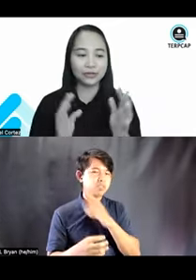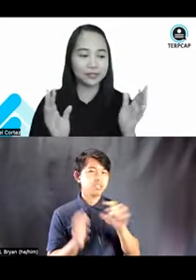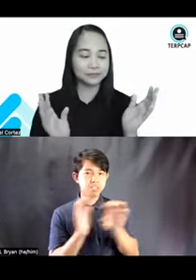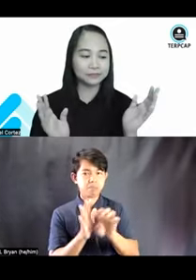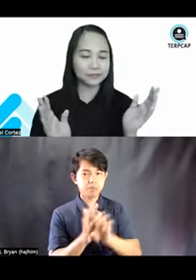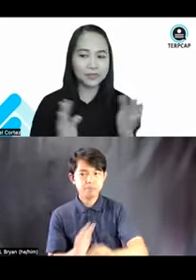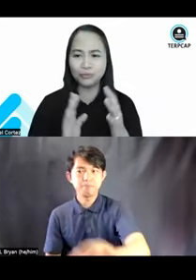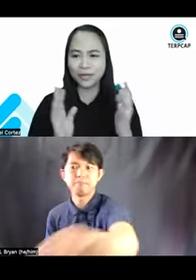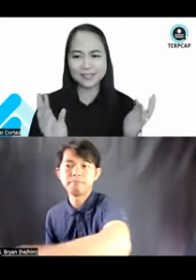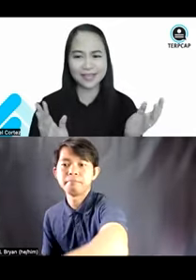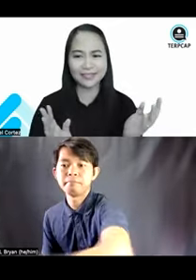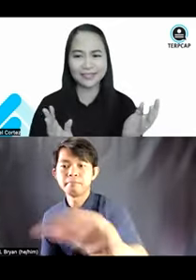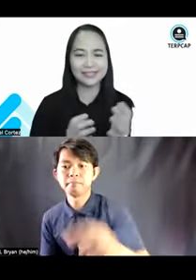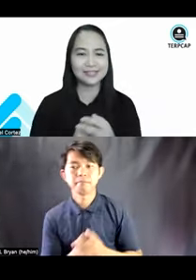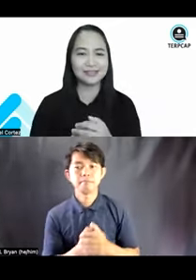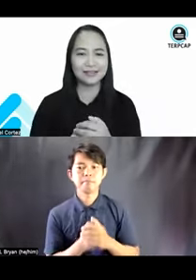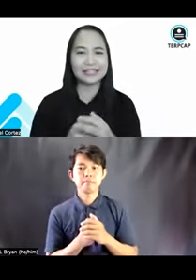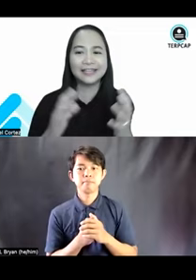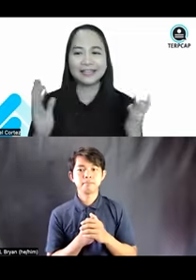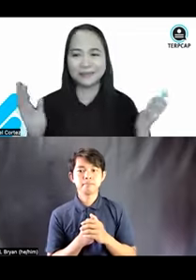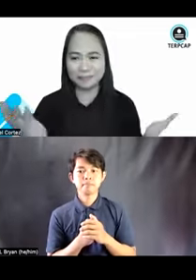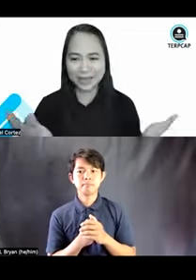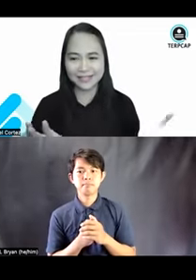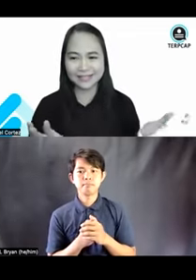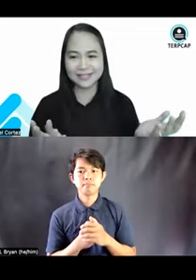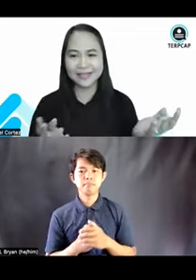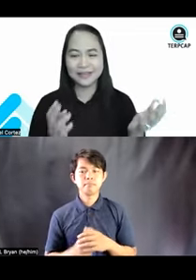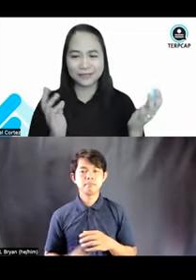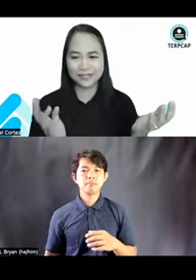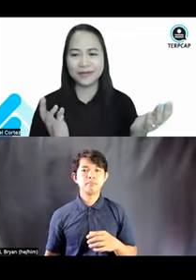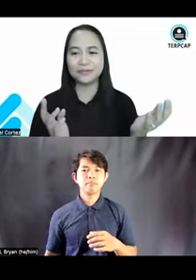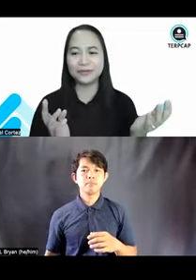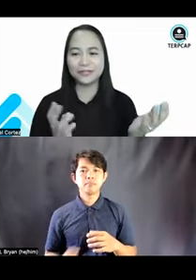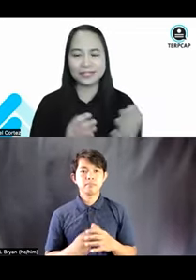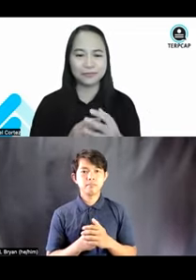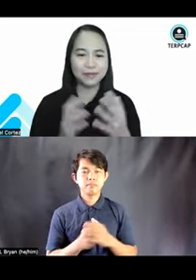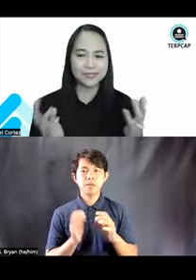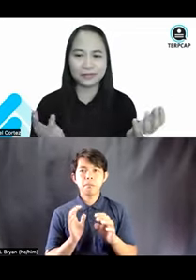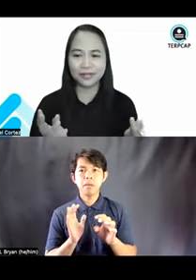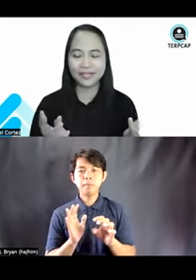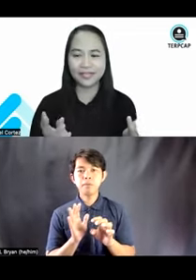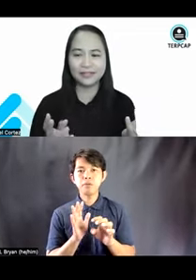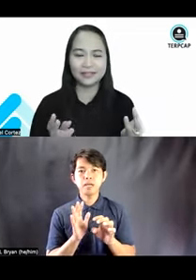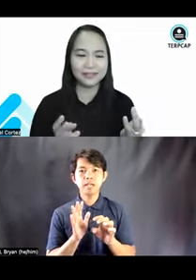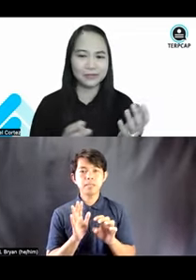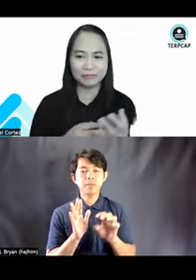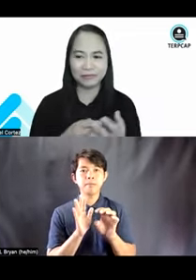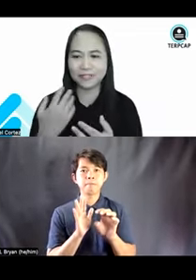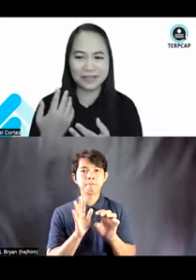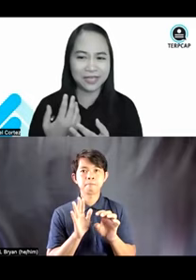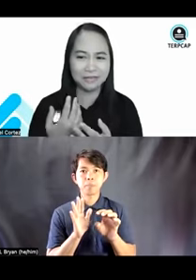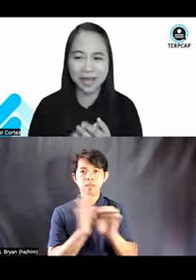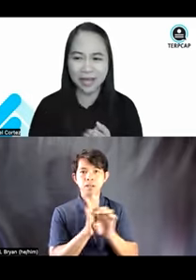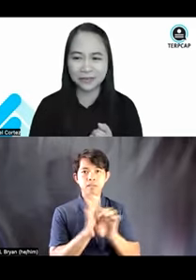your website is click-based. For example, it's a website wherein you are